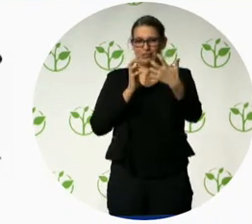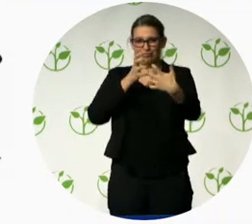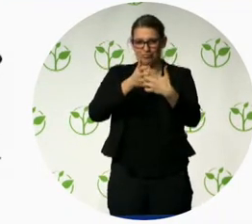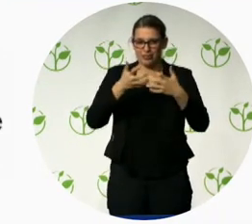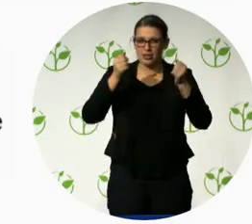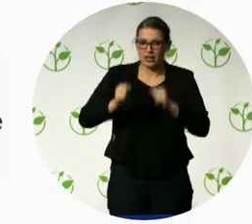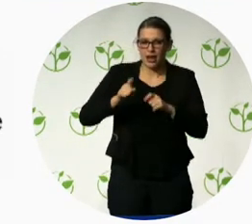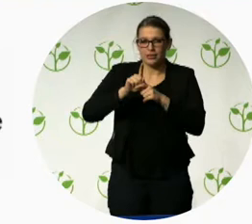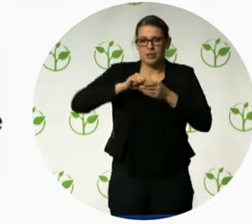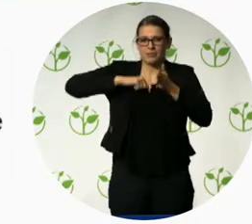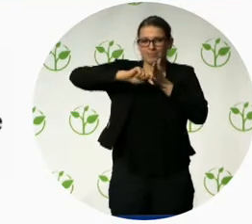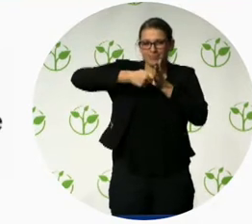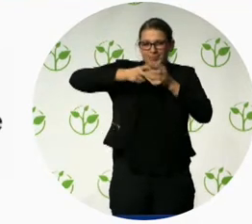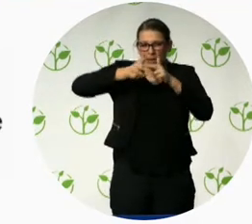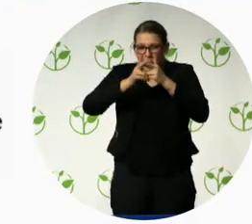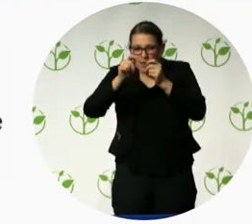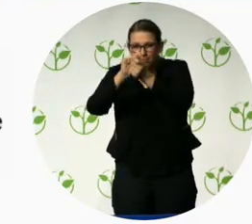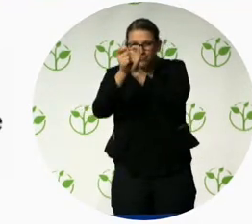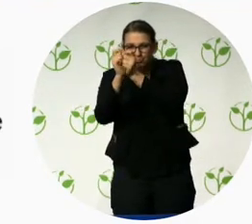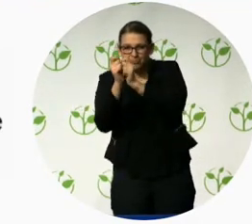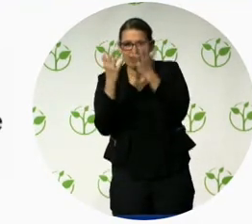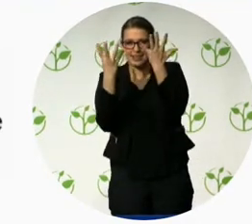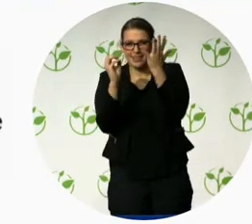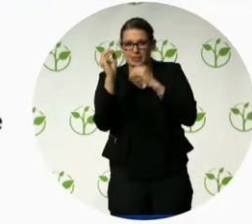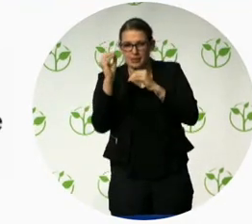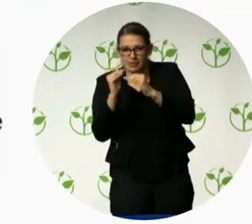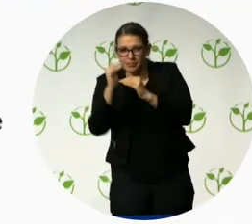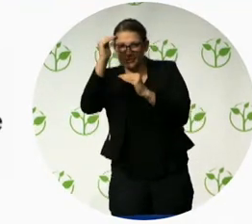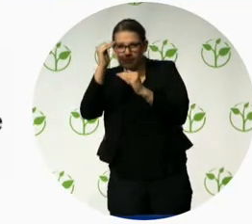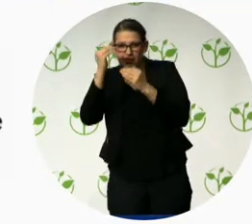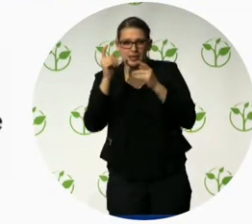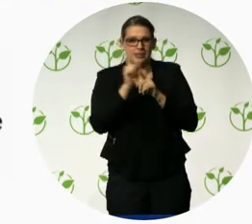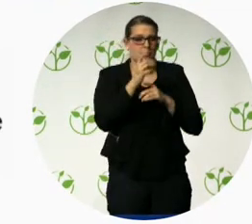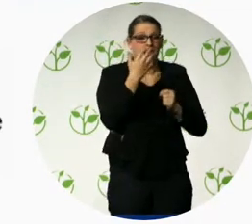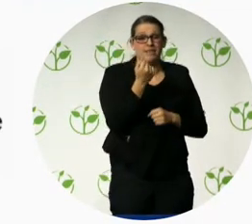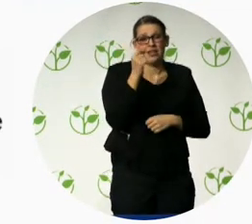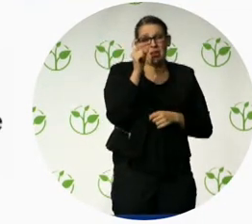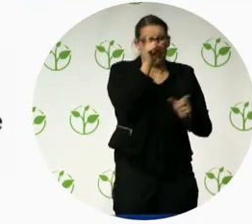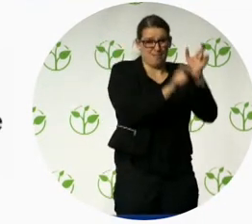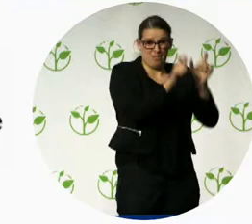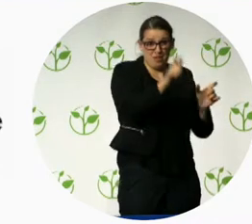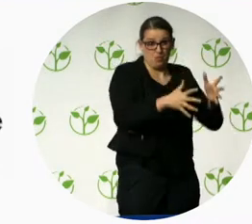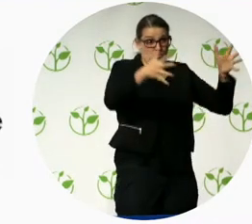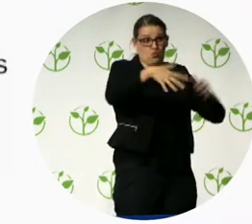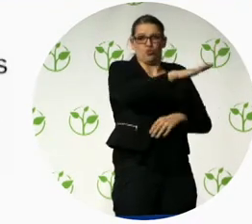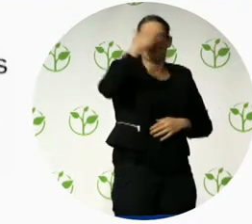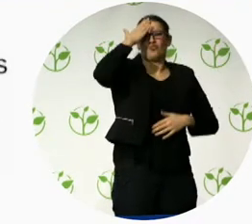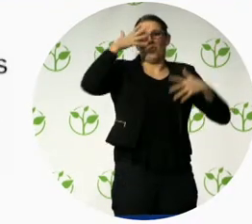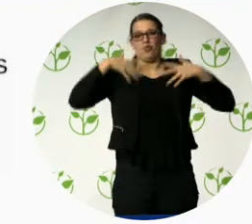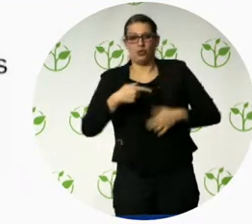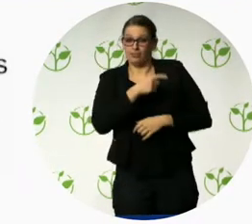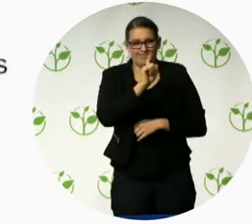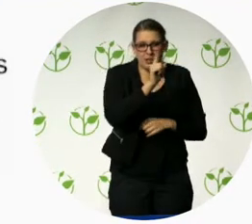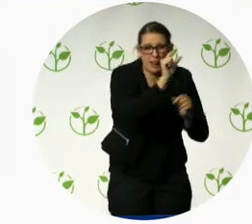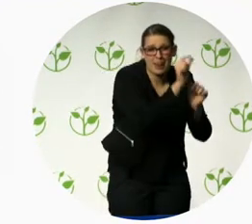tiny proportion of people know this. So the solution is not just the technology. It's about making it land. It's about getting the message out.